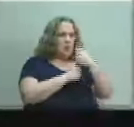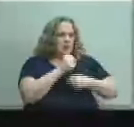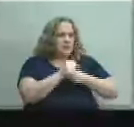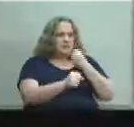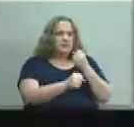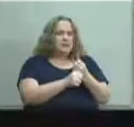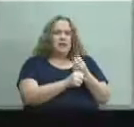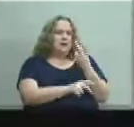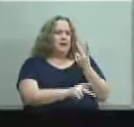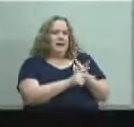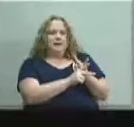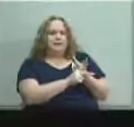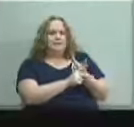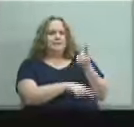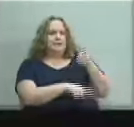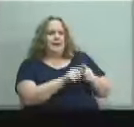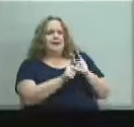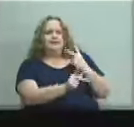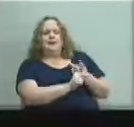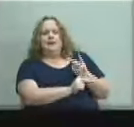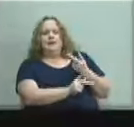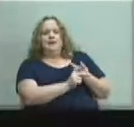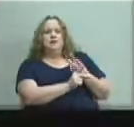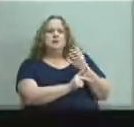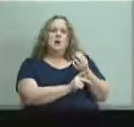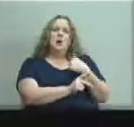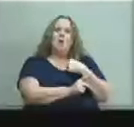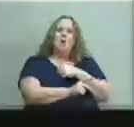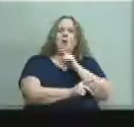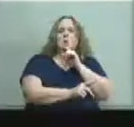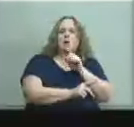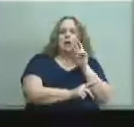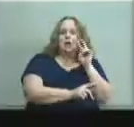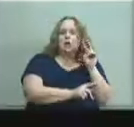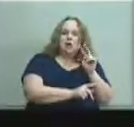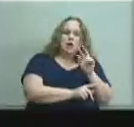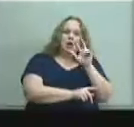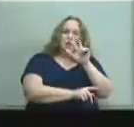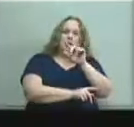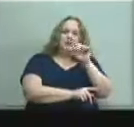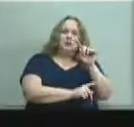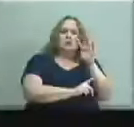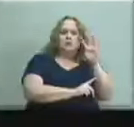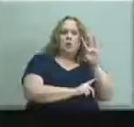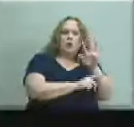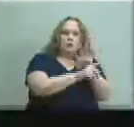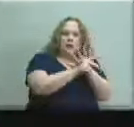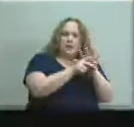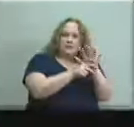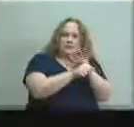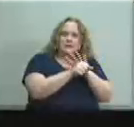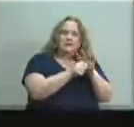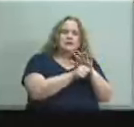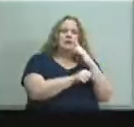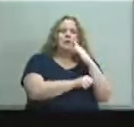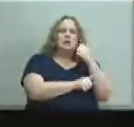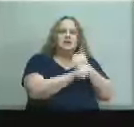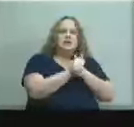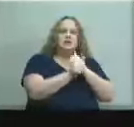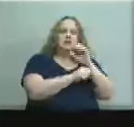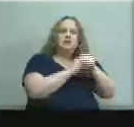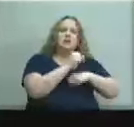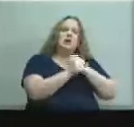so we're really looking at maybe three or four sites per year to start off to make sure that we can maintain the capacity for this